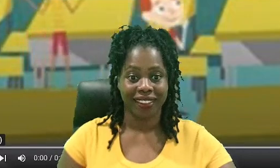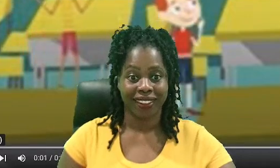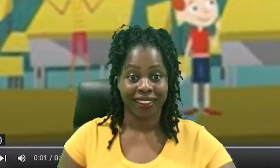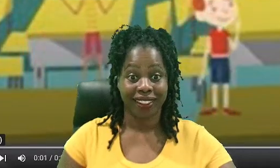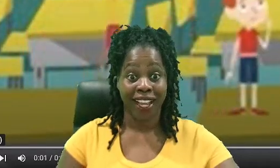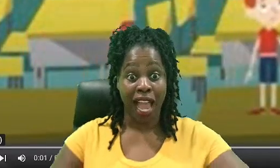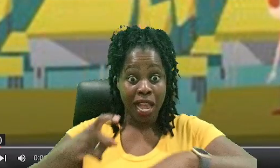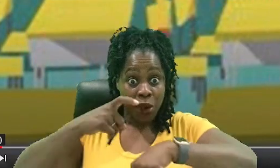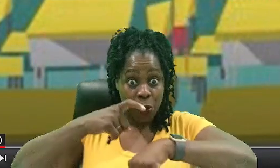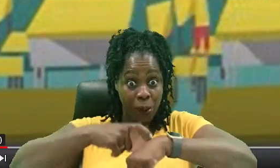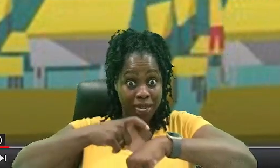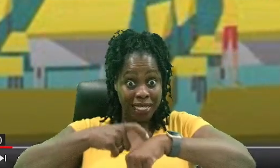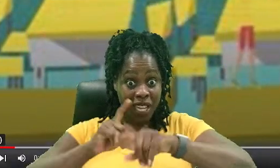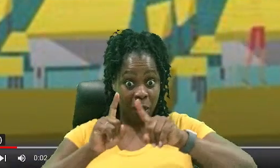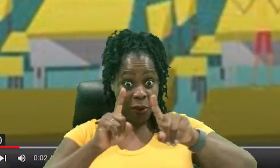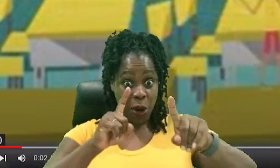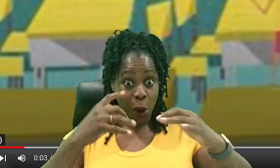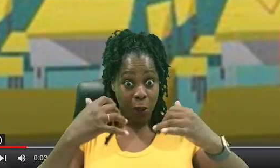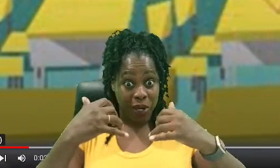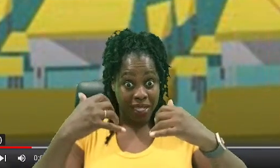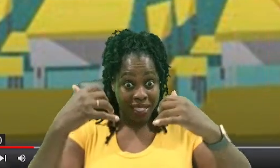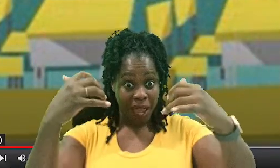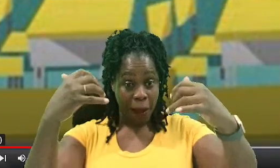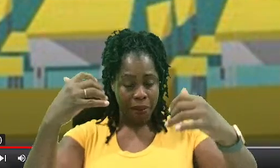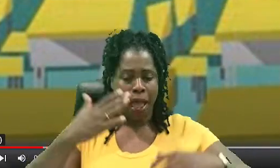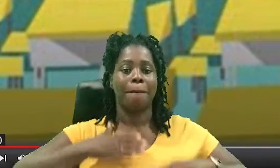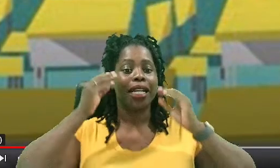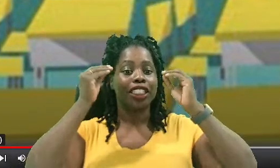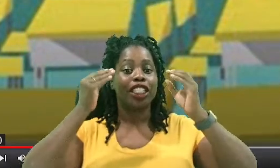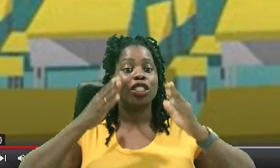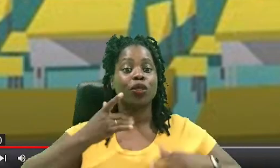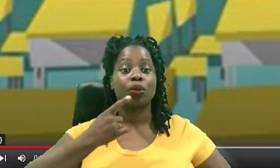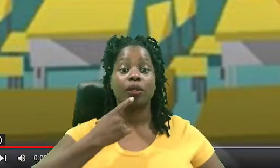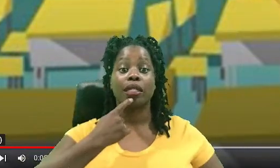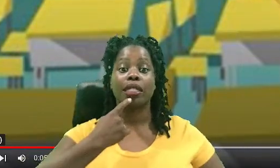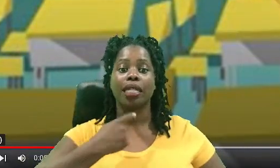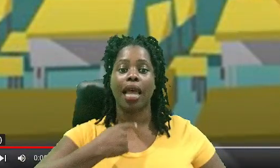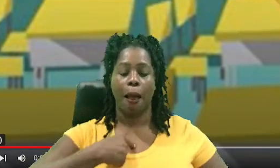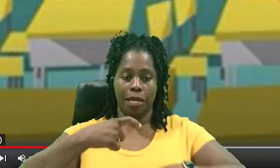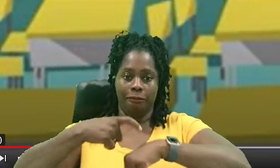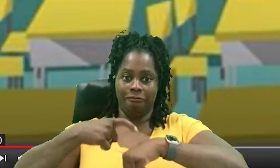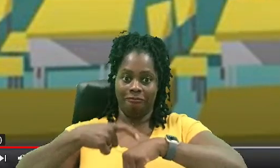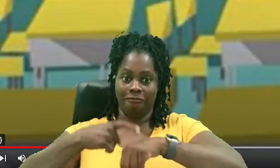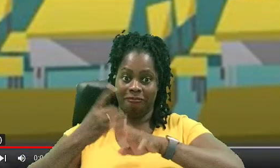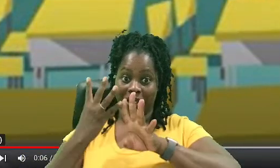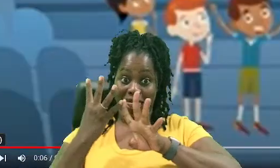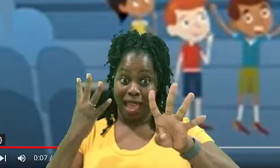When it's time to go to an assembly, my teacher would tell me that it's time to line up to go to the gym.